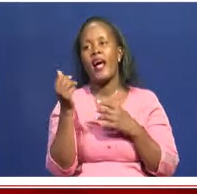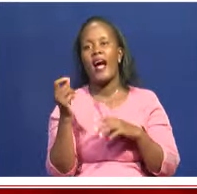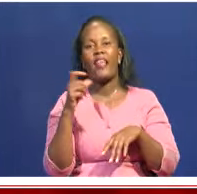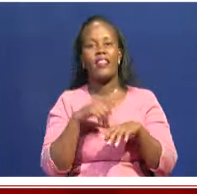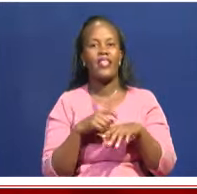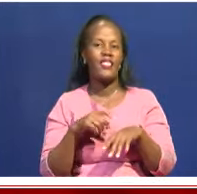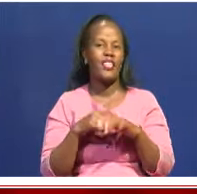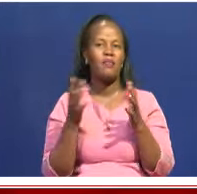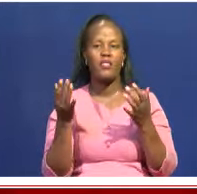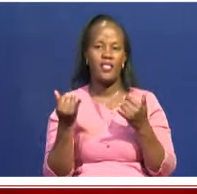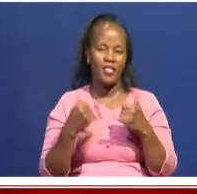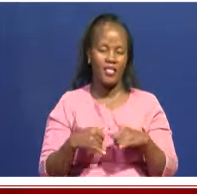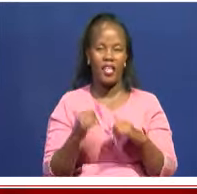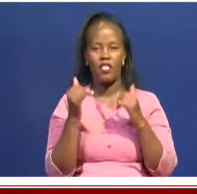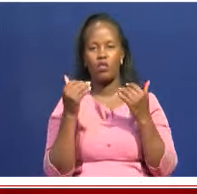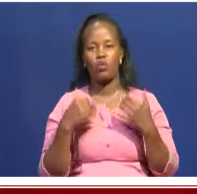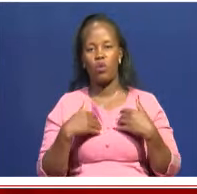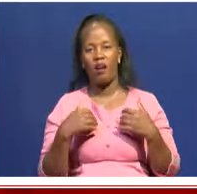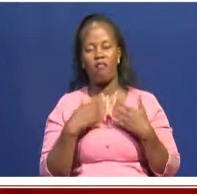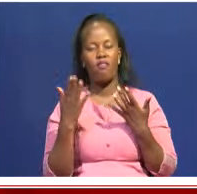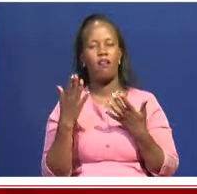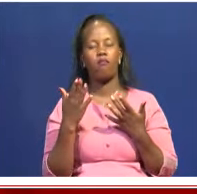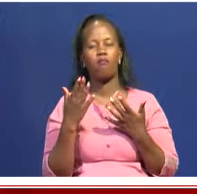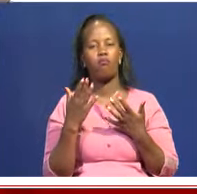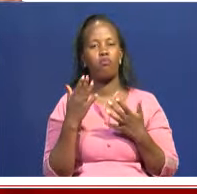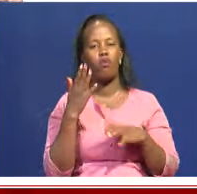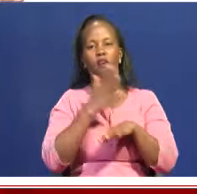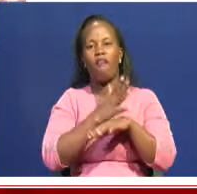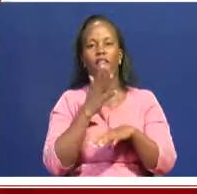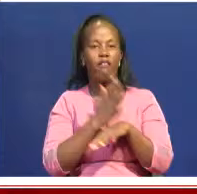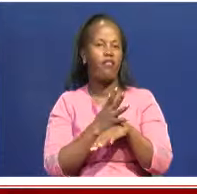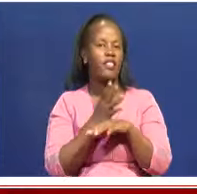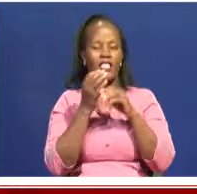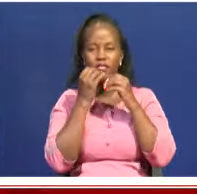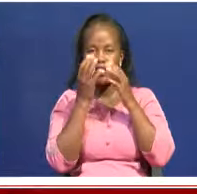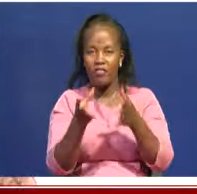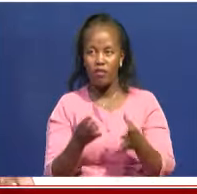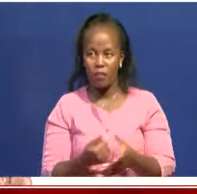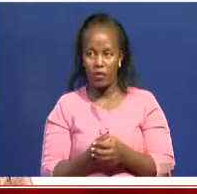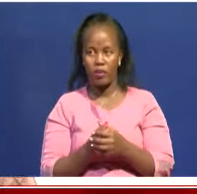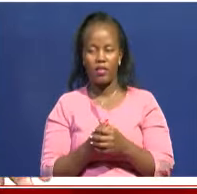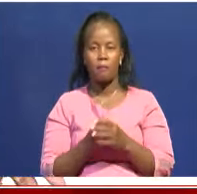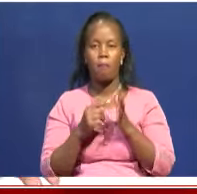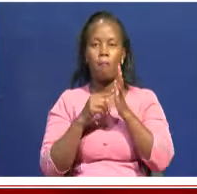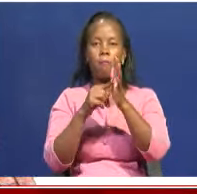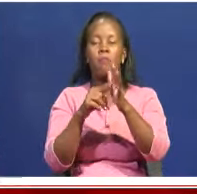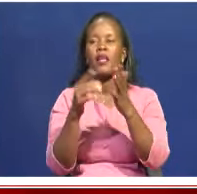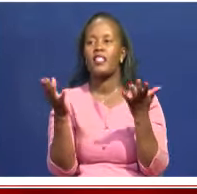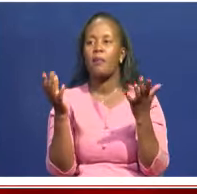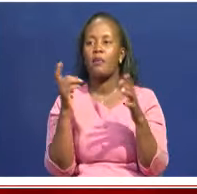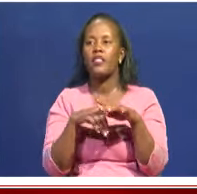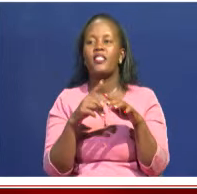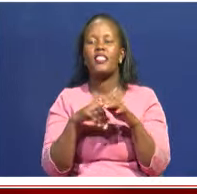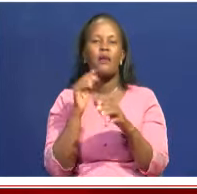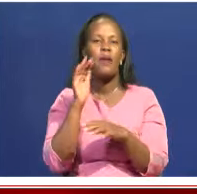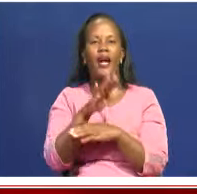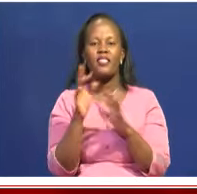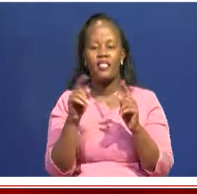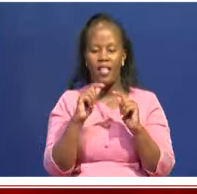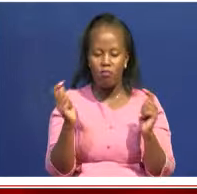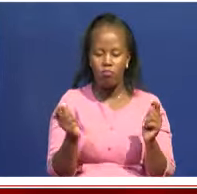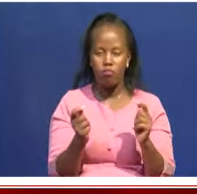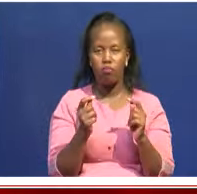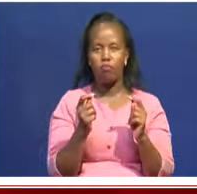forceful interventions. Like when you're told, you know, the Witchcraft Act came about,